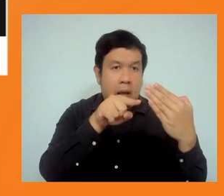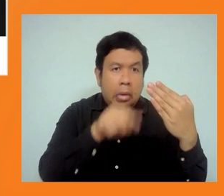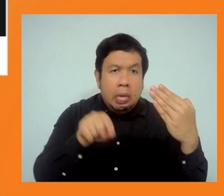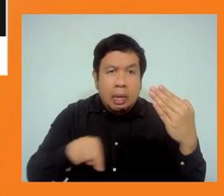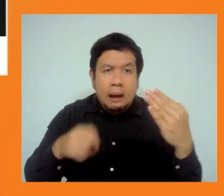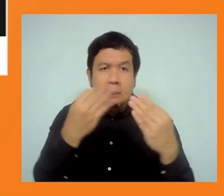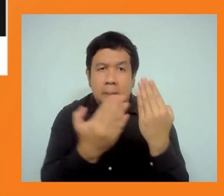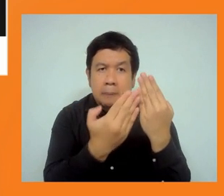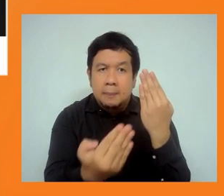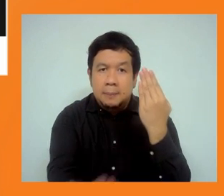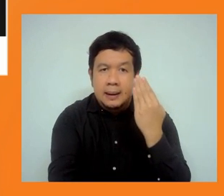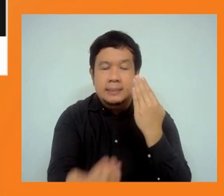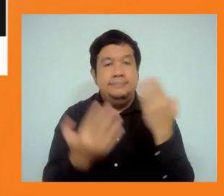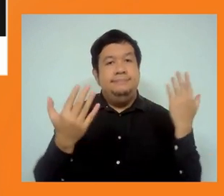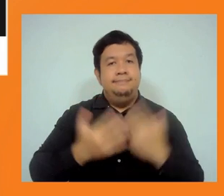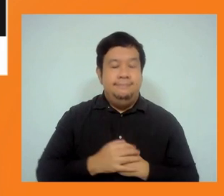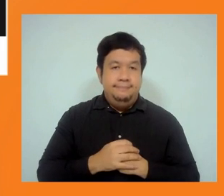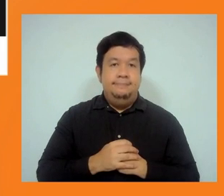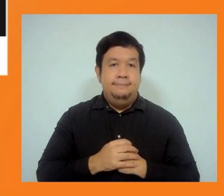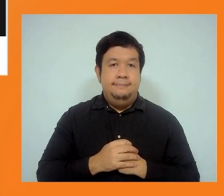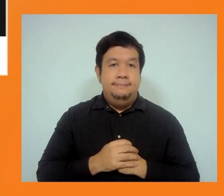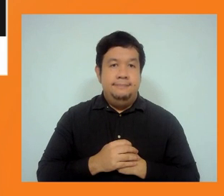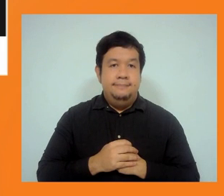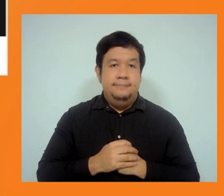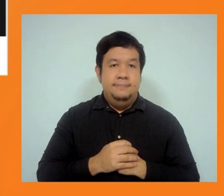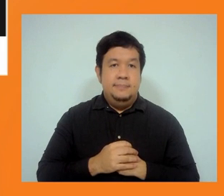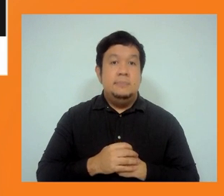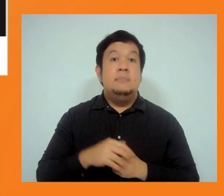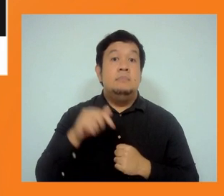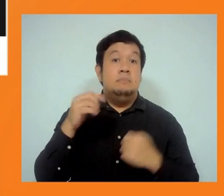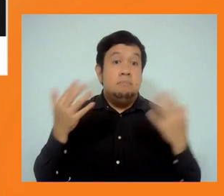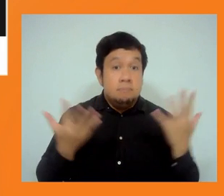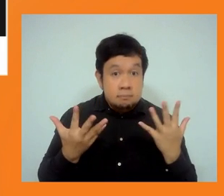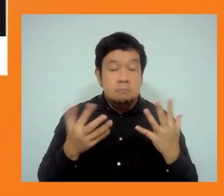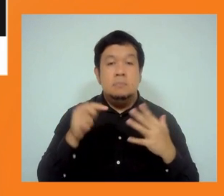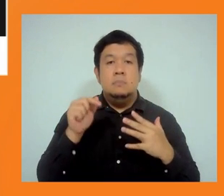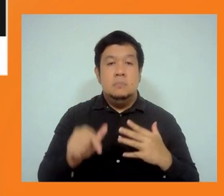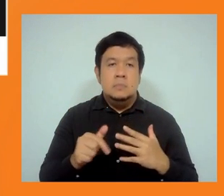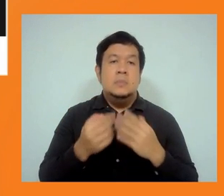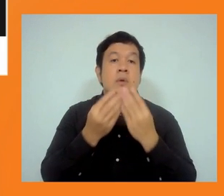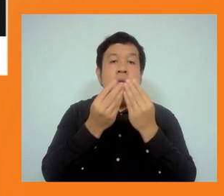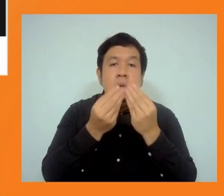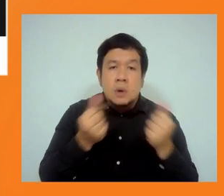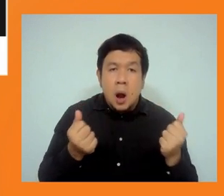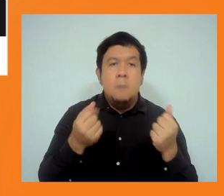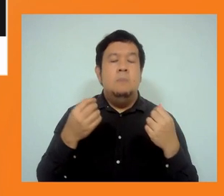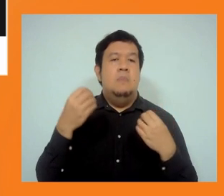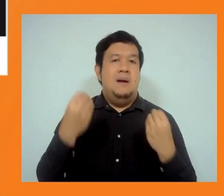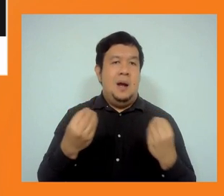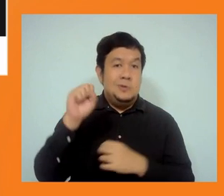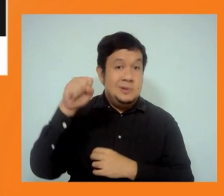now, one concrete way of doing this is putting the SPS covenant, especially on labor